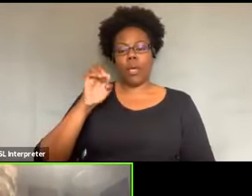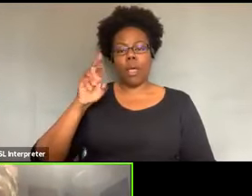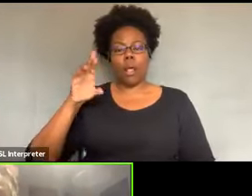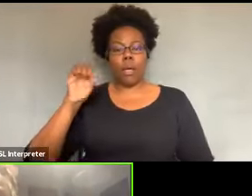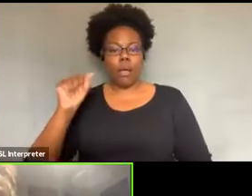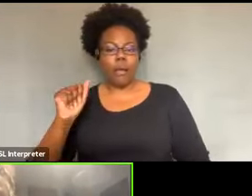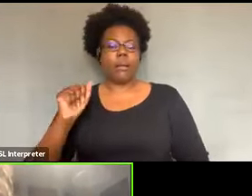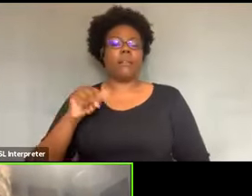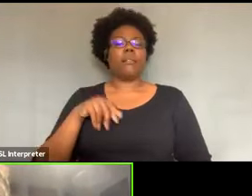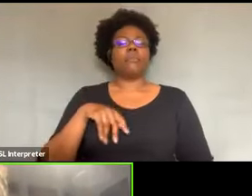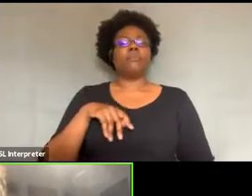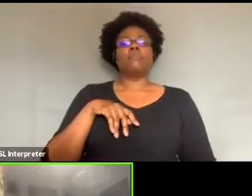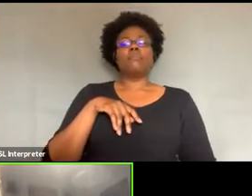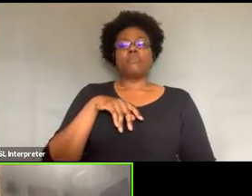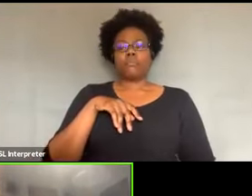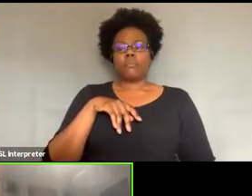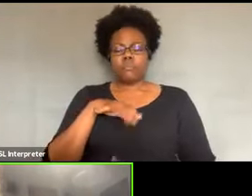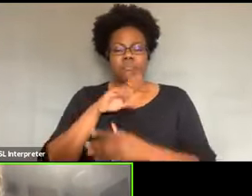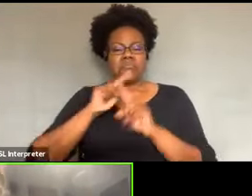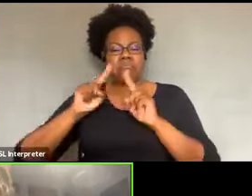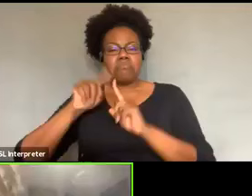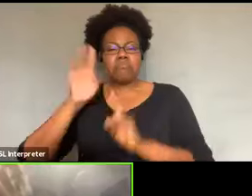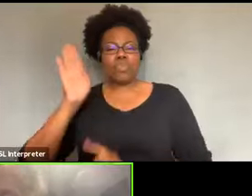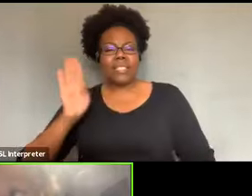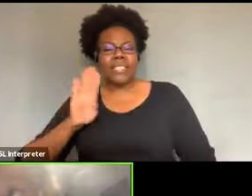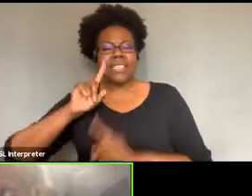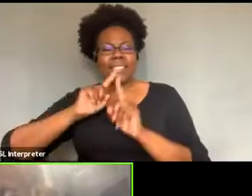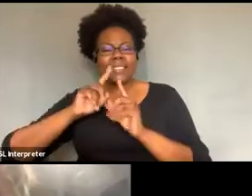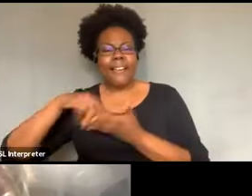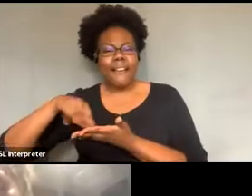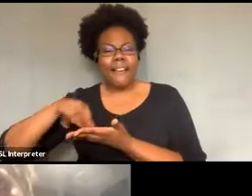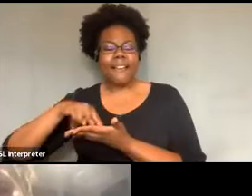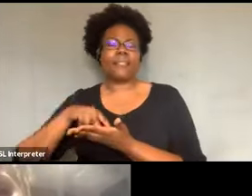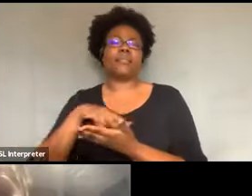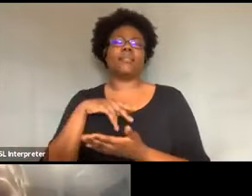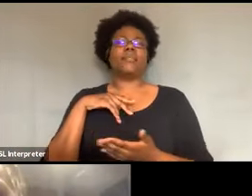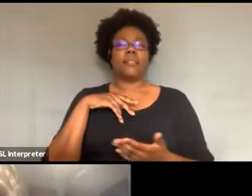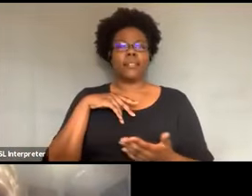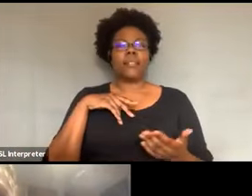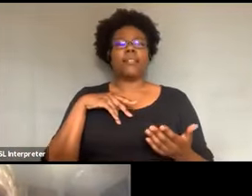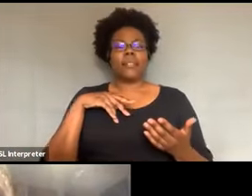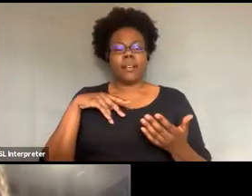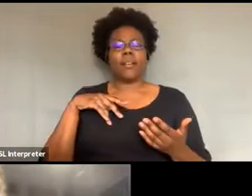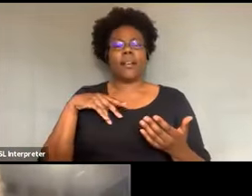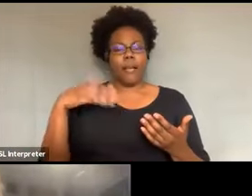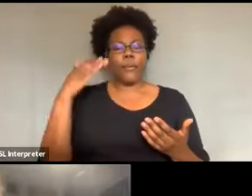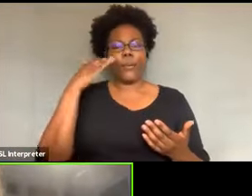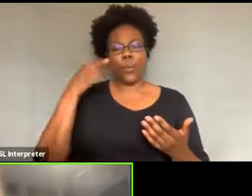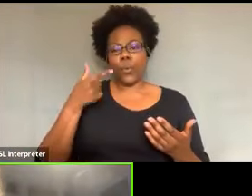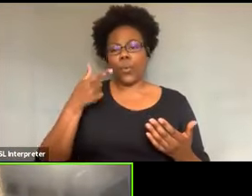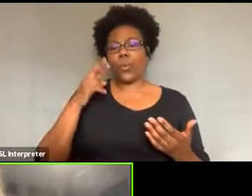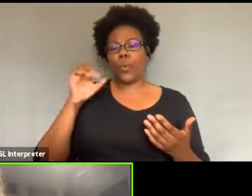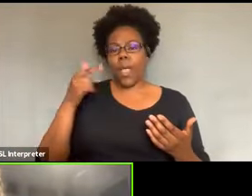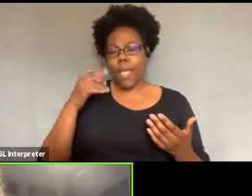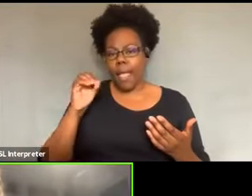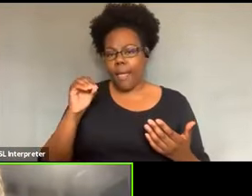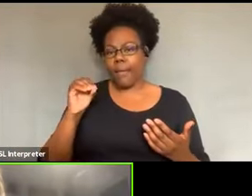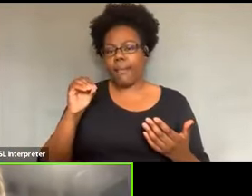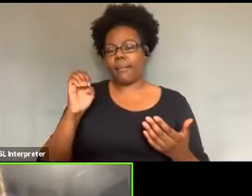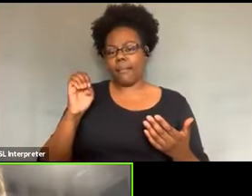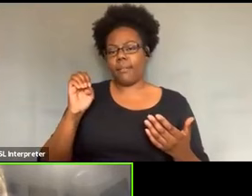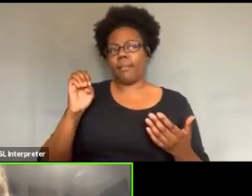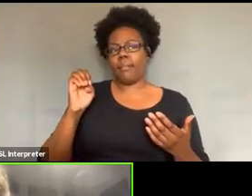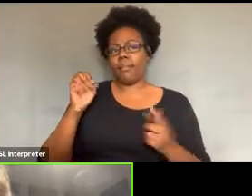Greg, um, Greg also, um, was a part of our first, we, we introduced and, uh,